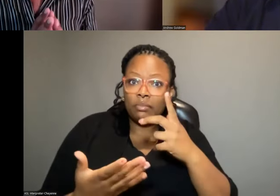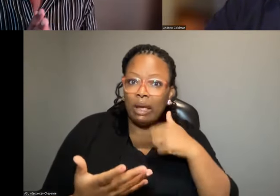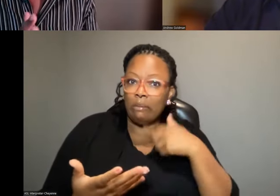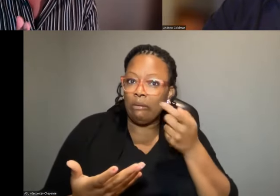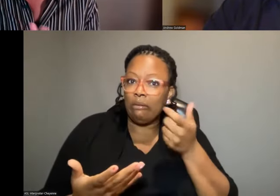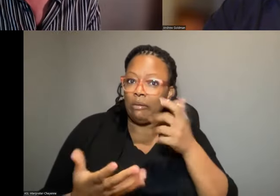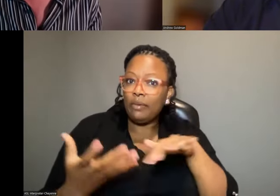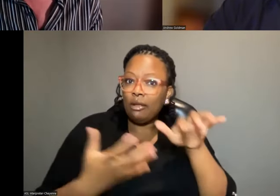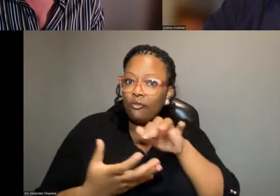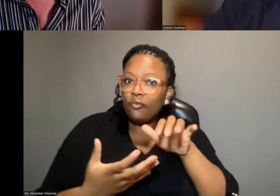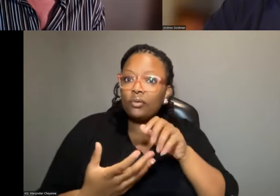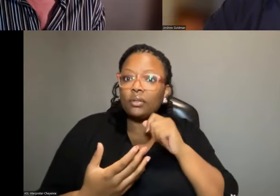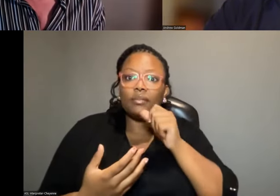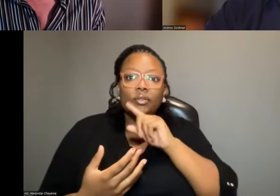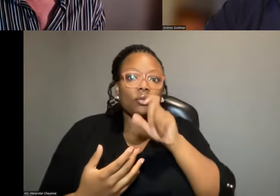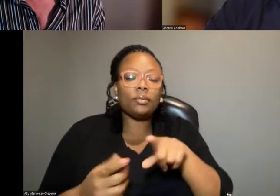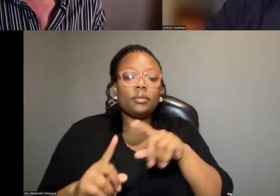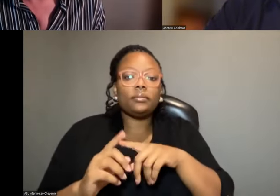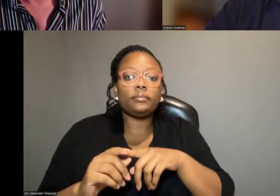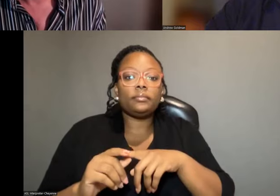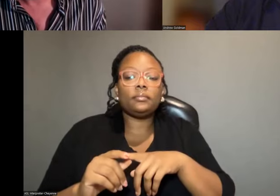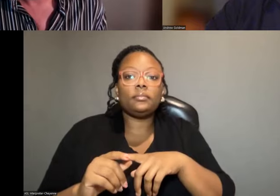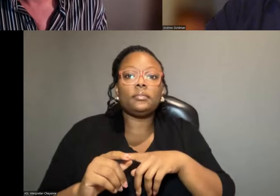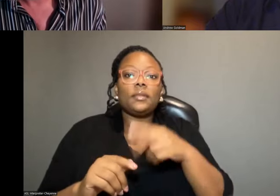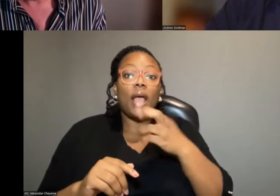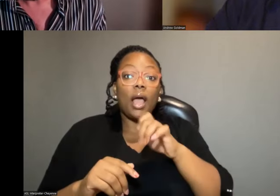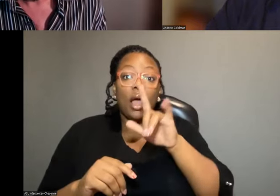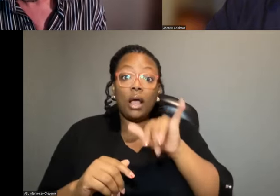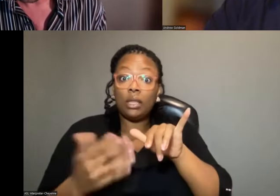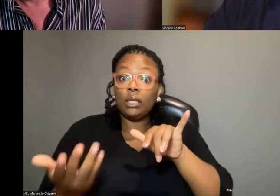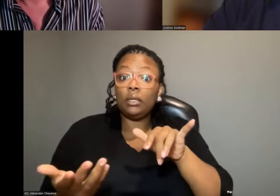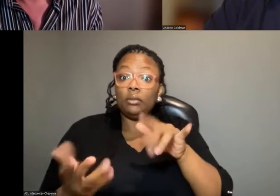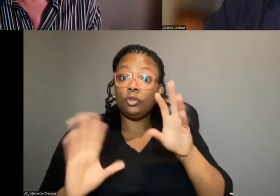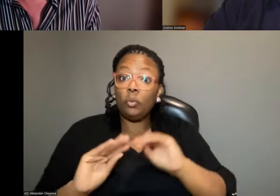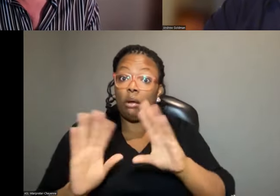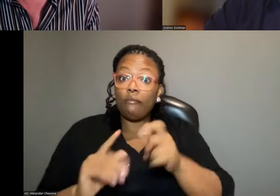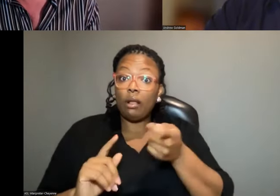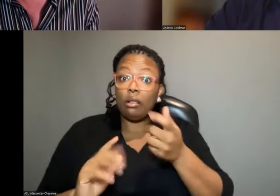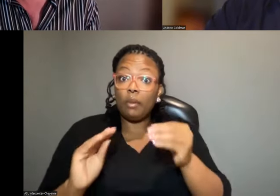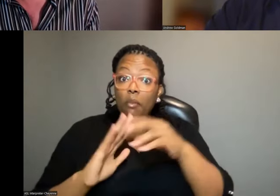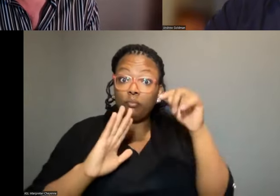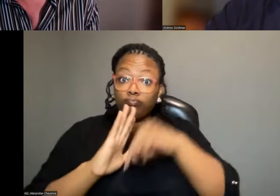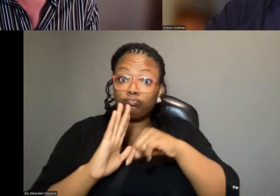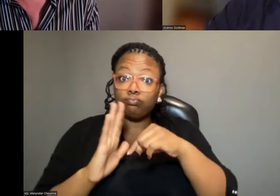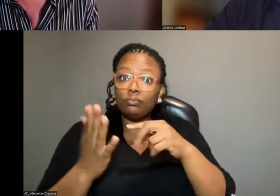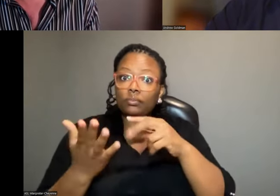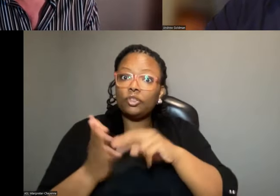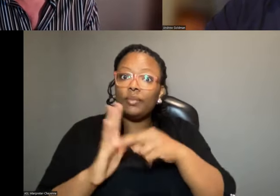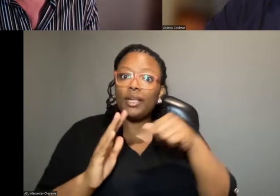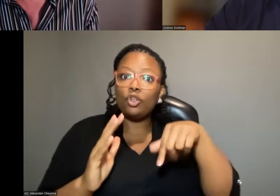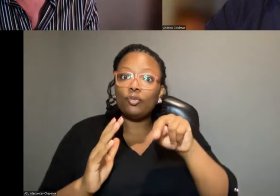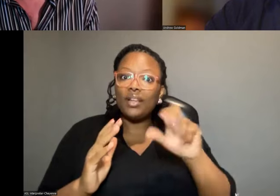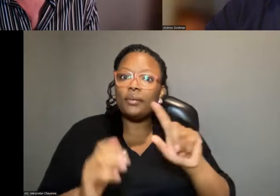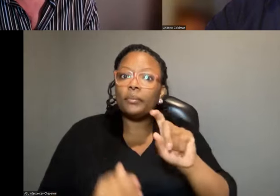Well, I'm not sure about the question. Help Perhaps Holly can clarify that a little bit more in the Q&A box.